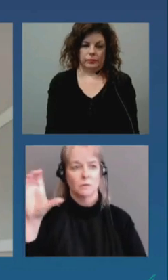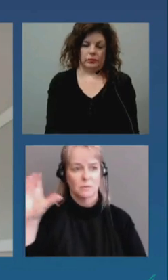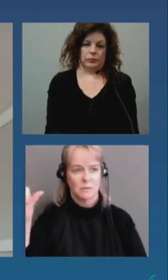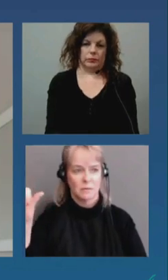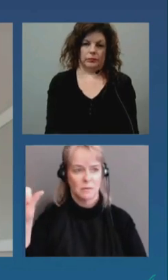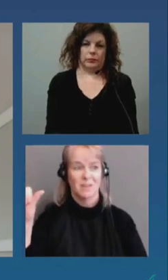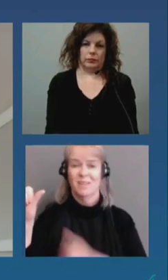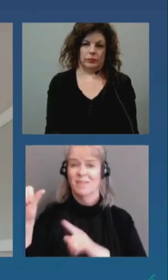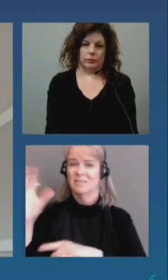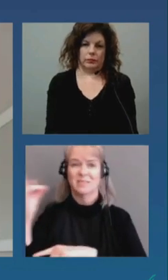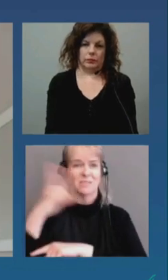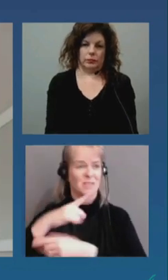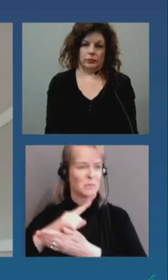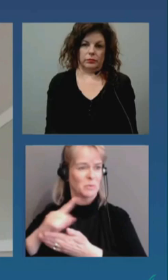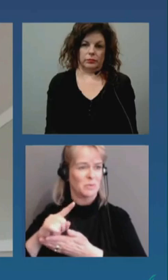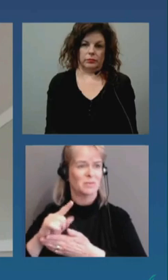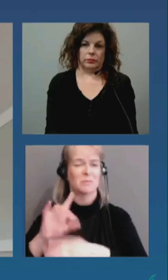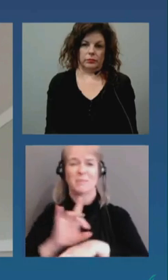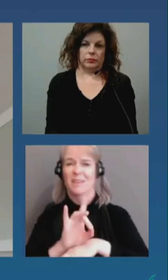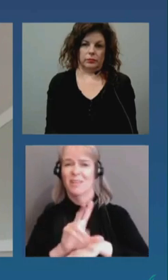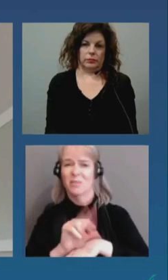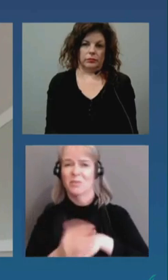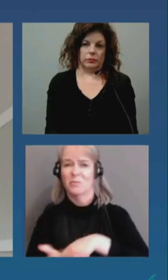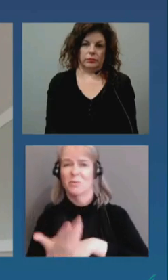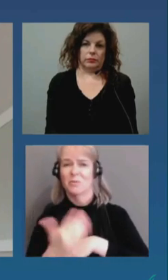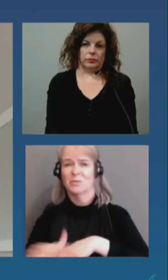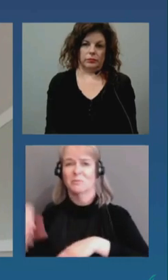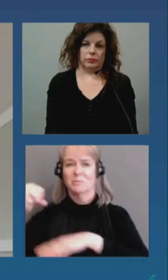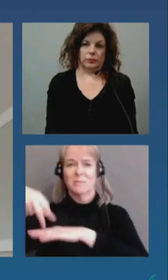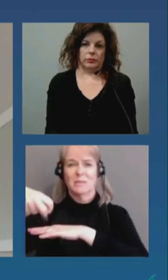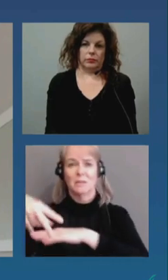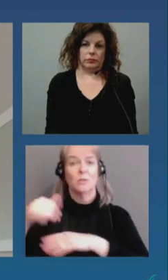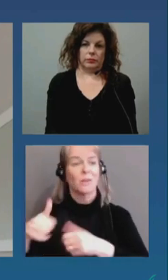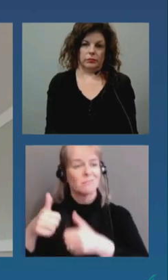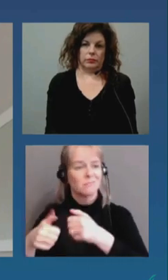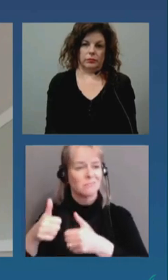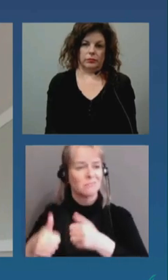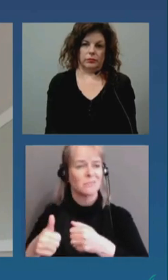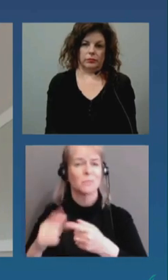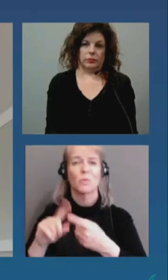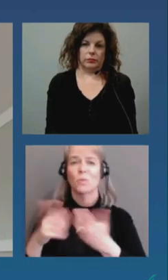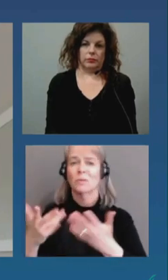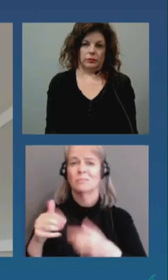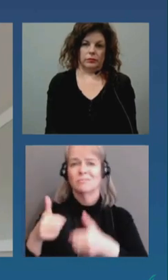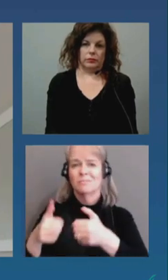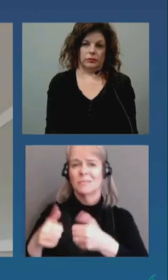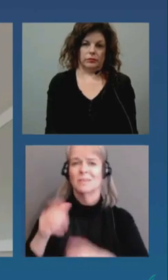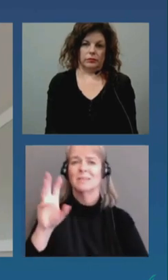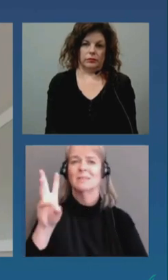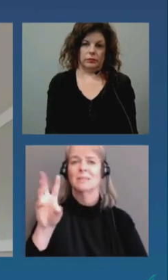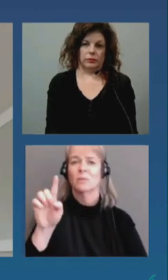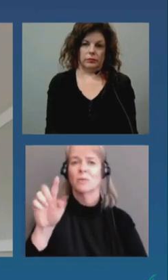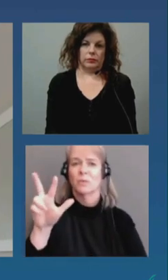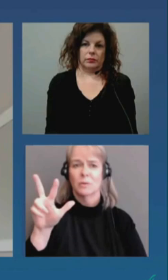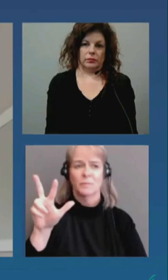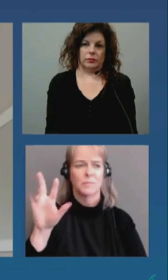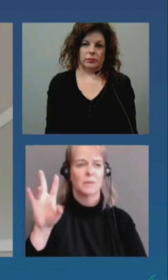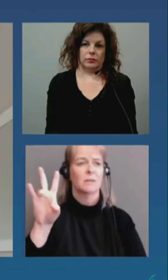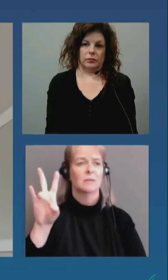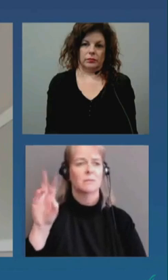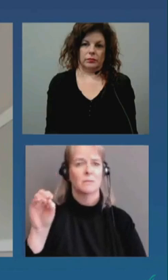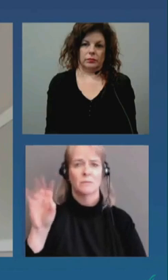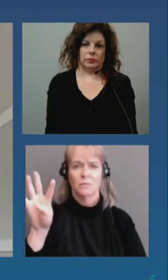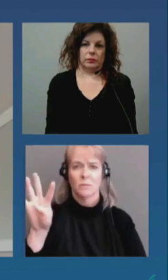to 613-704-5535 if you need help